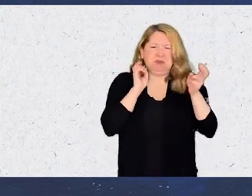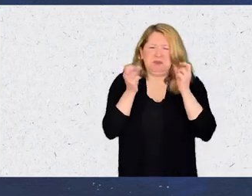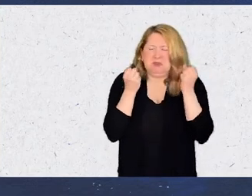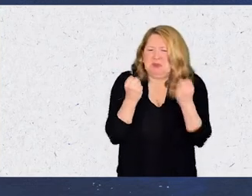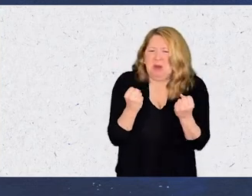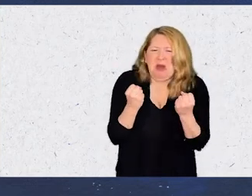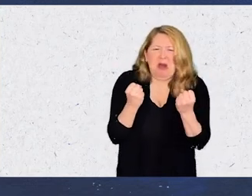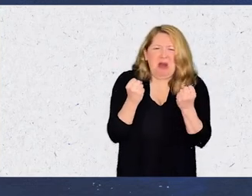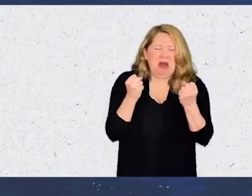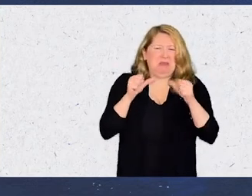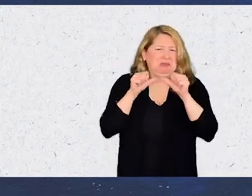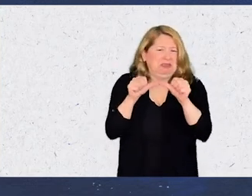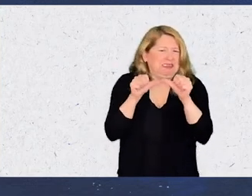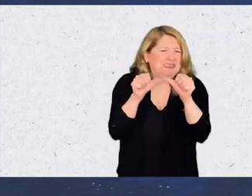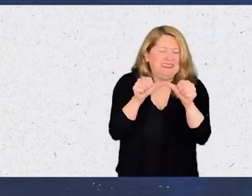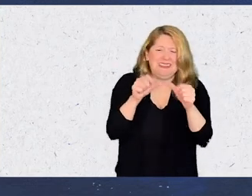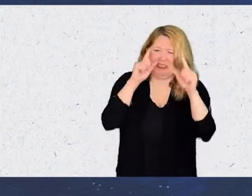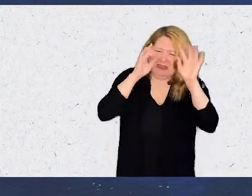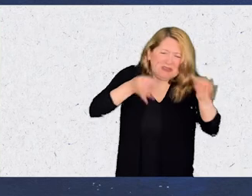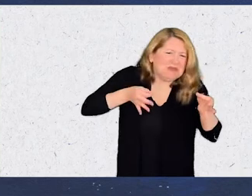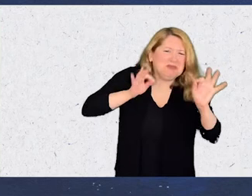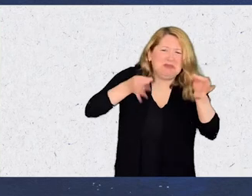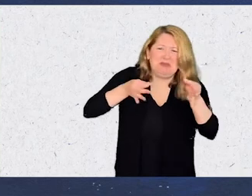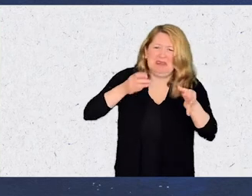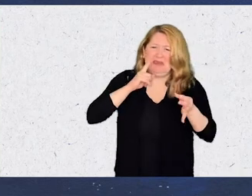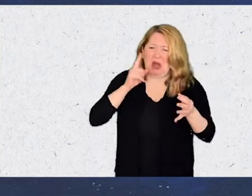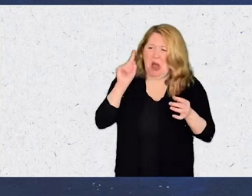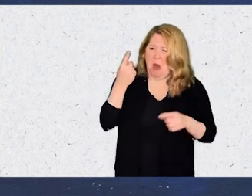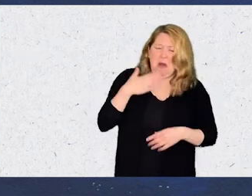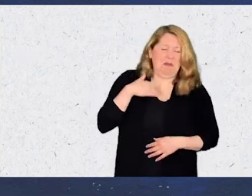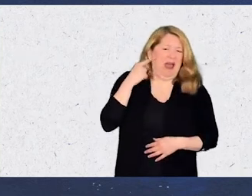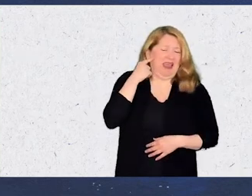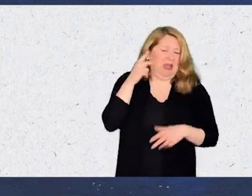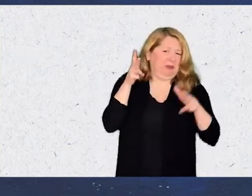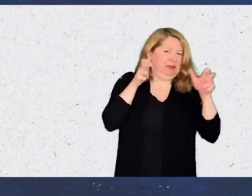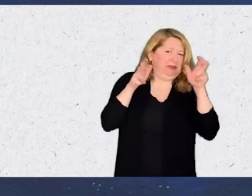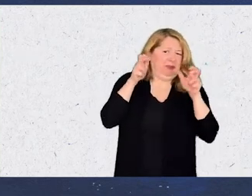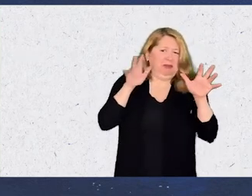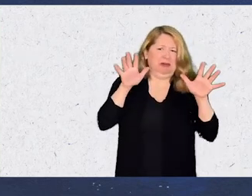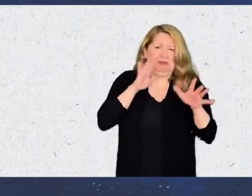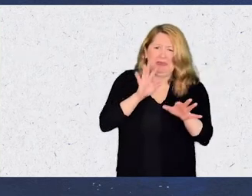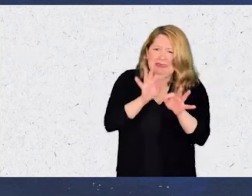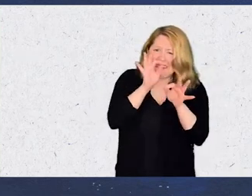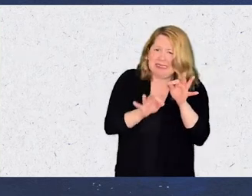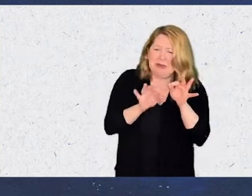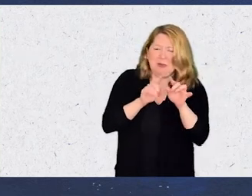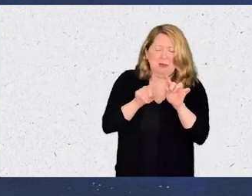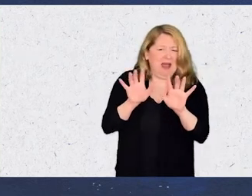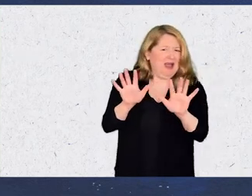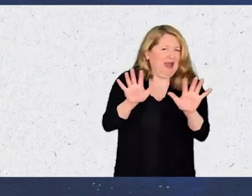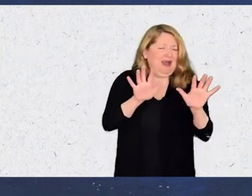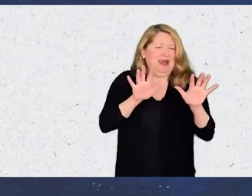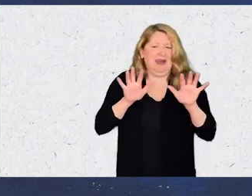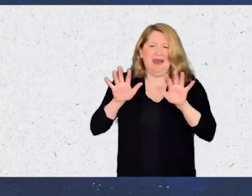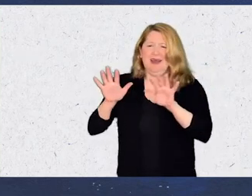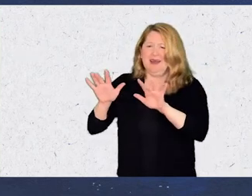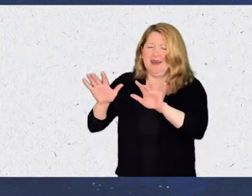strong, persistent, determined for only my ears. It is simple and luminous.